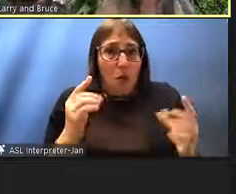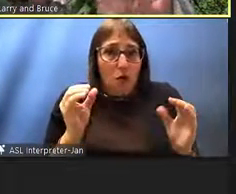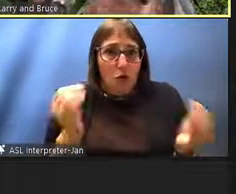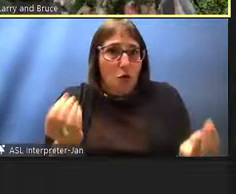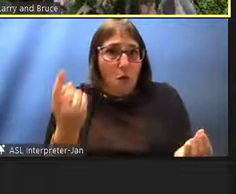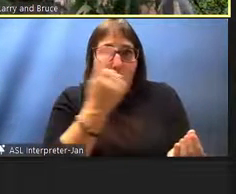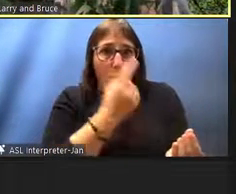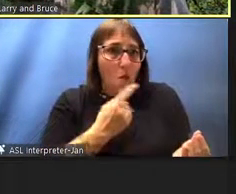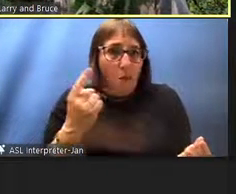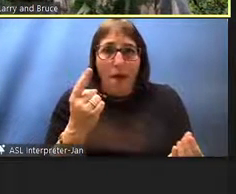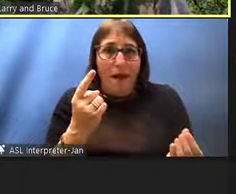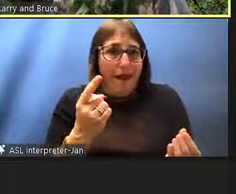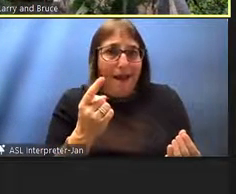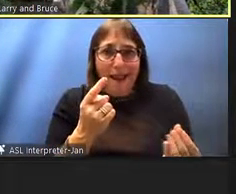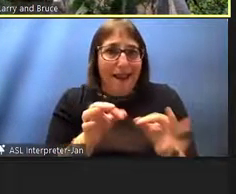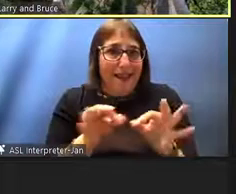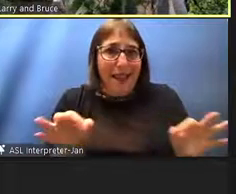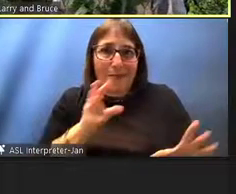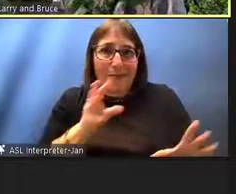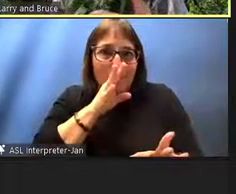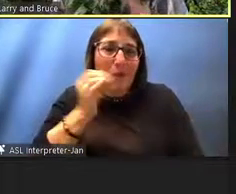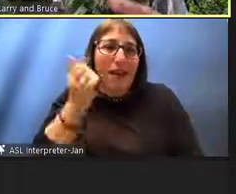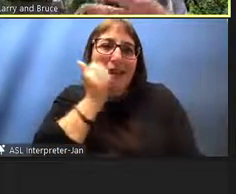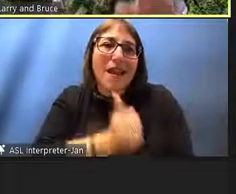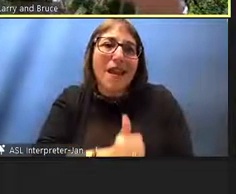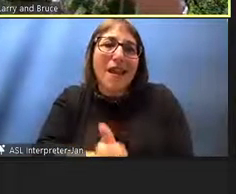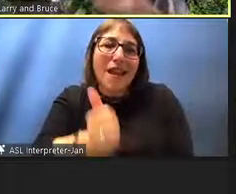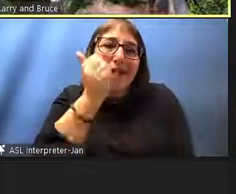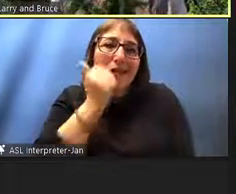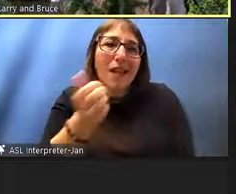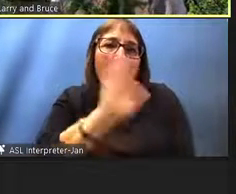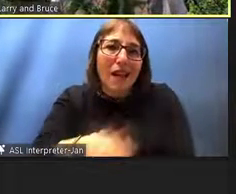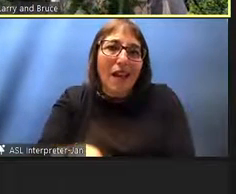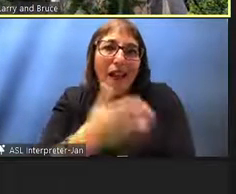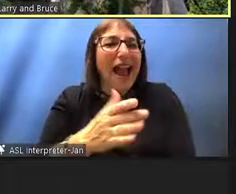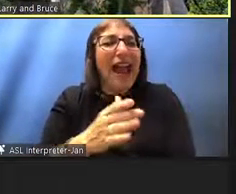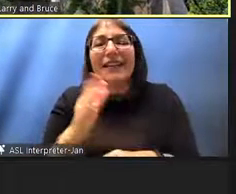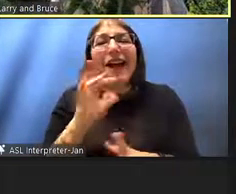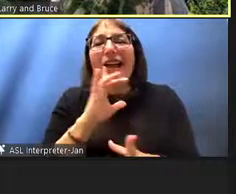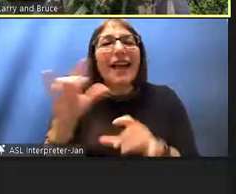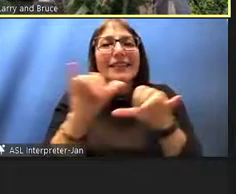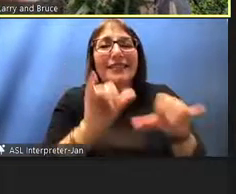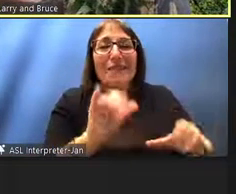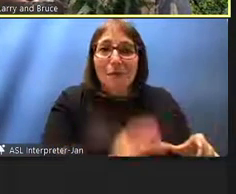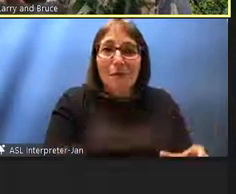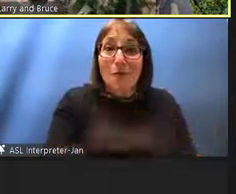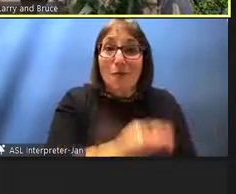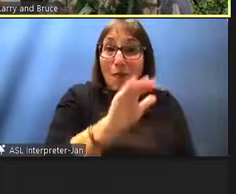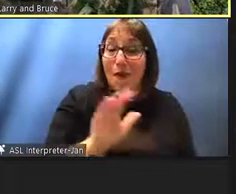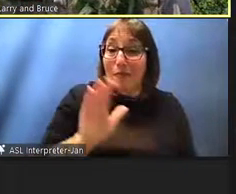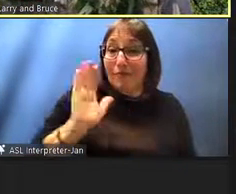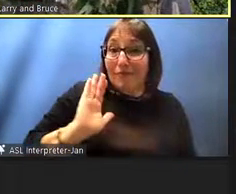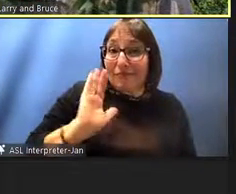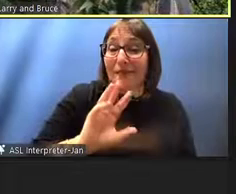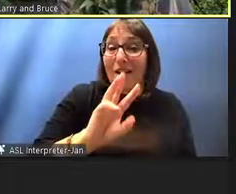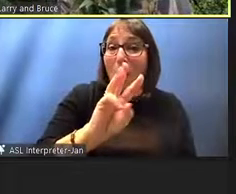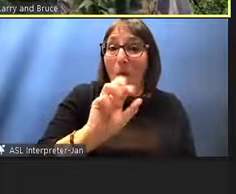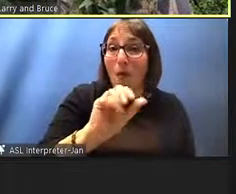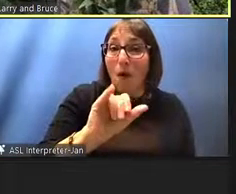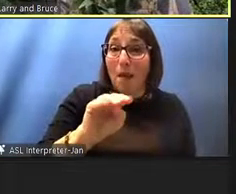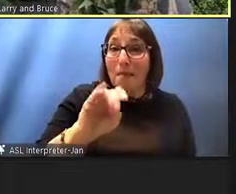language spoken every day as when I was small, growing up in Waimea, in Kohala,